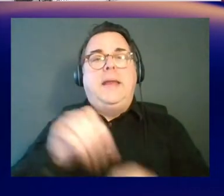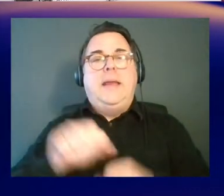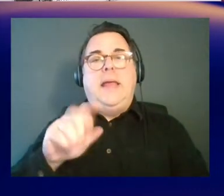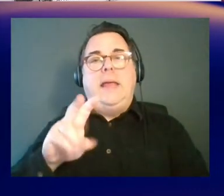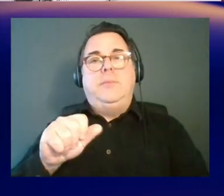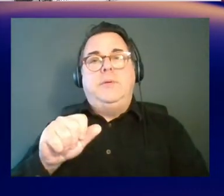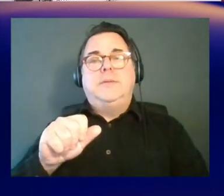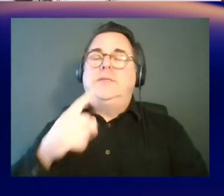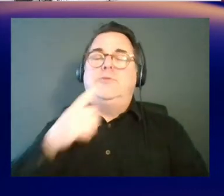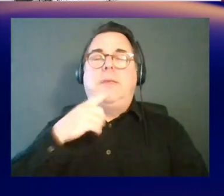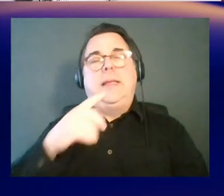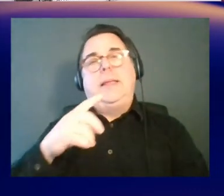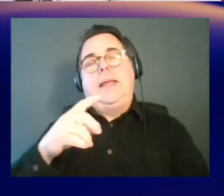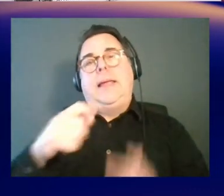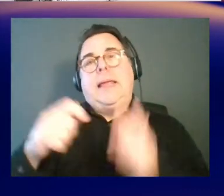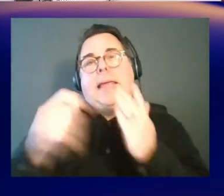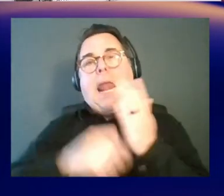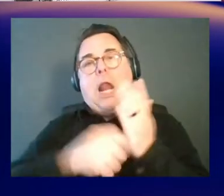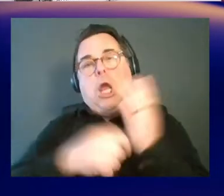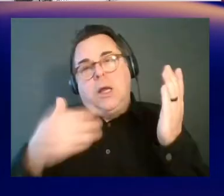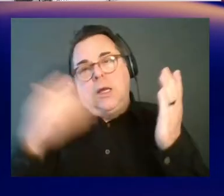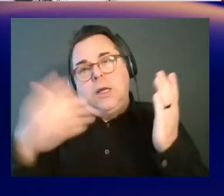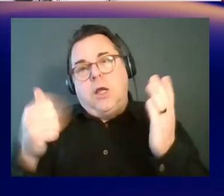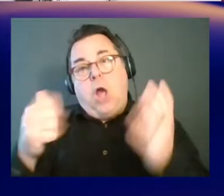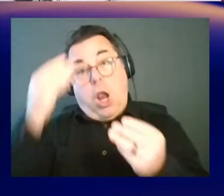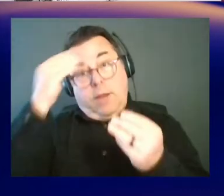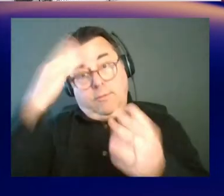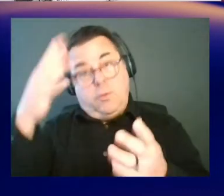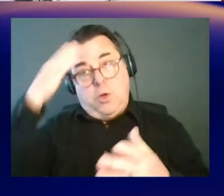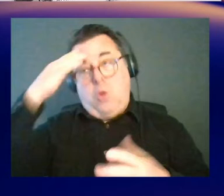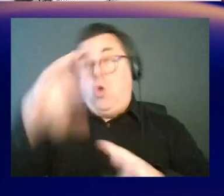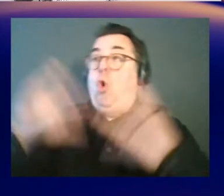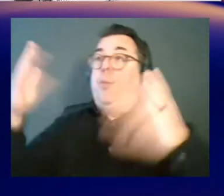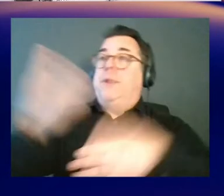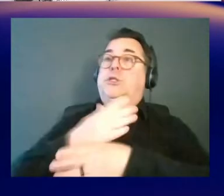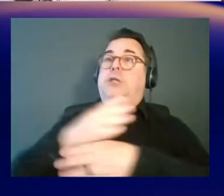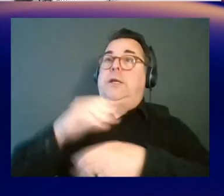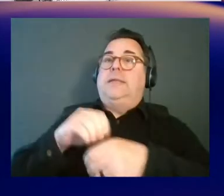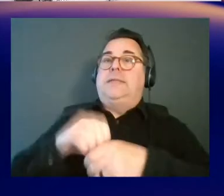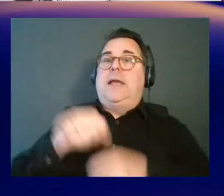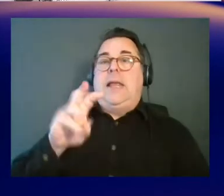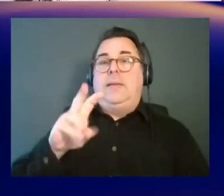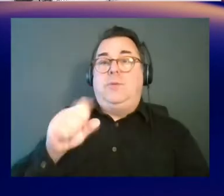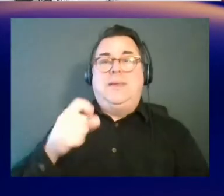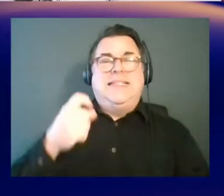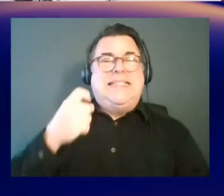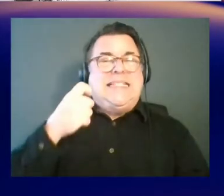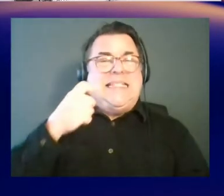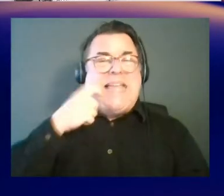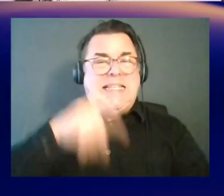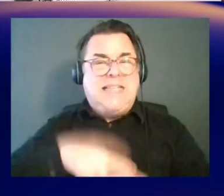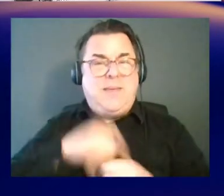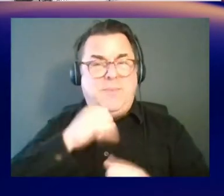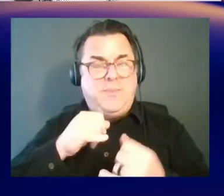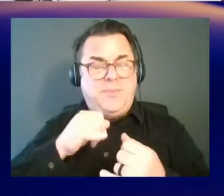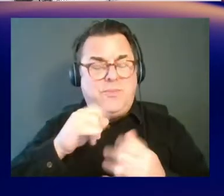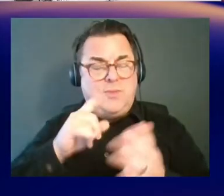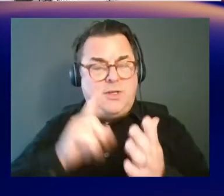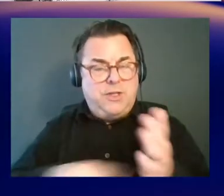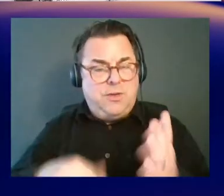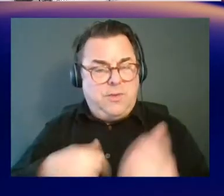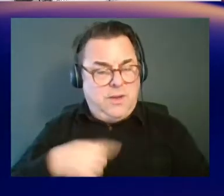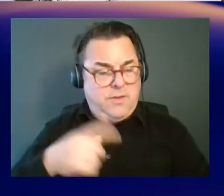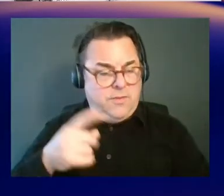catalog of all of the data that we know are being openly shared on AWS. And actually, last we checked, we helped to distribute over 100